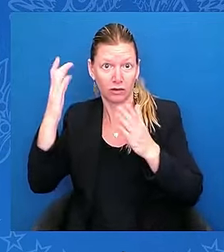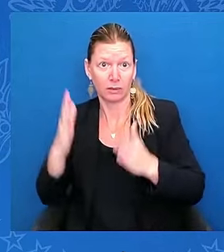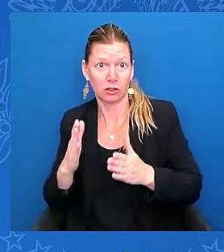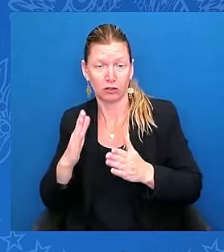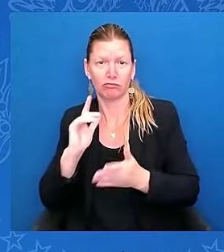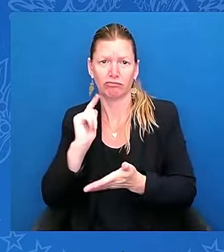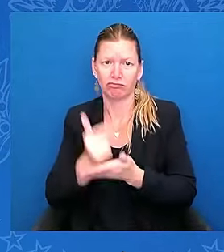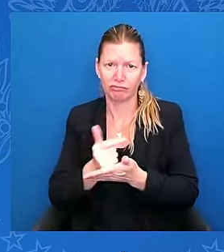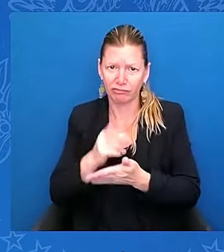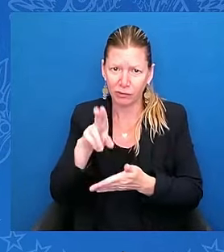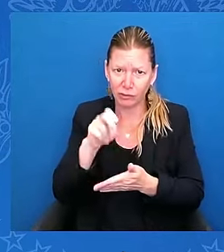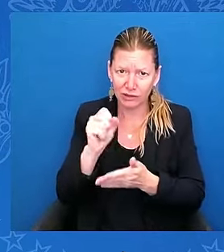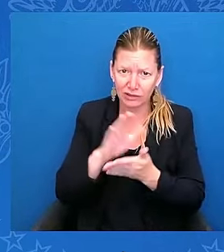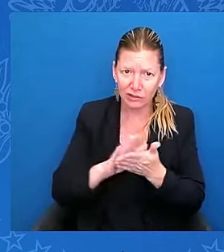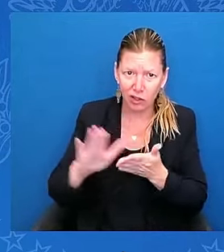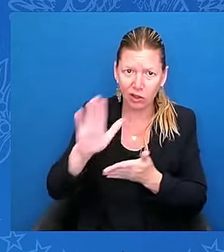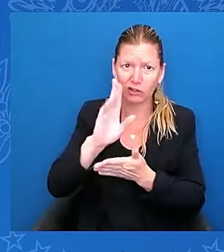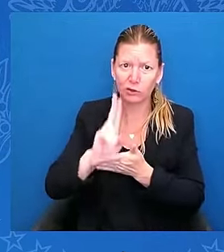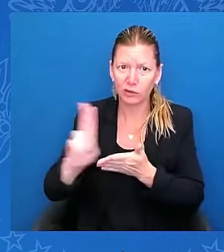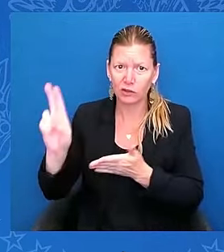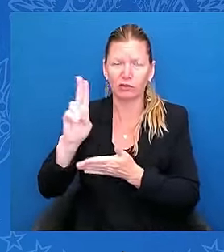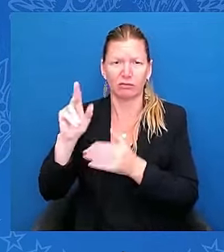grow. It's the right thing to do.